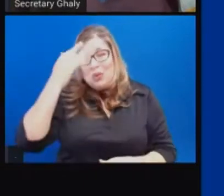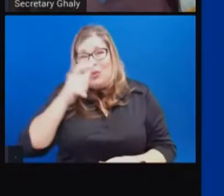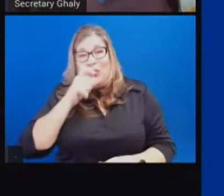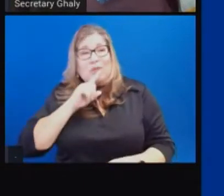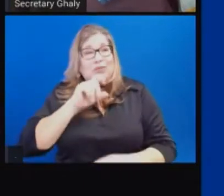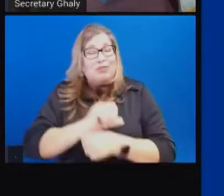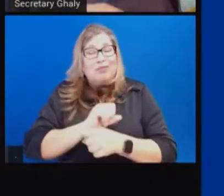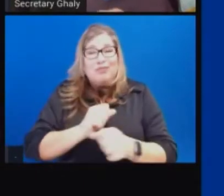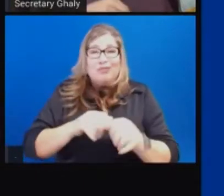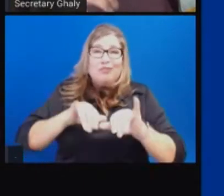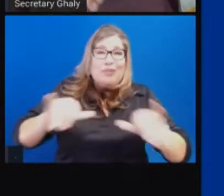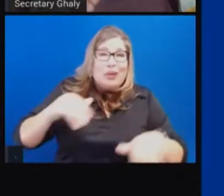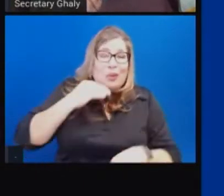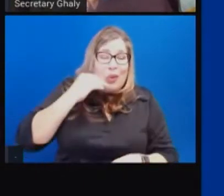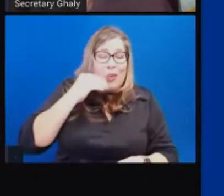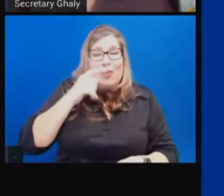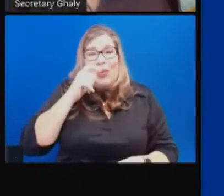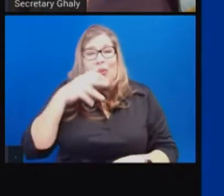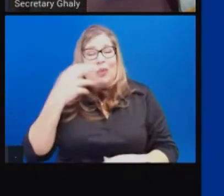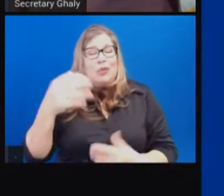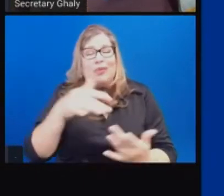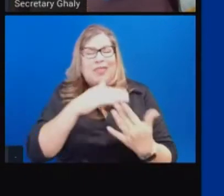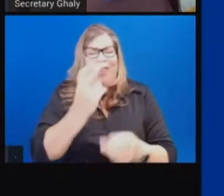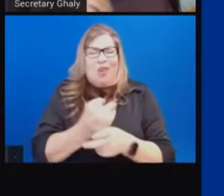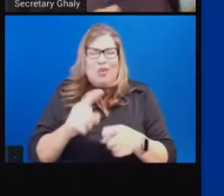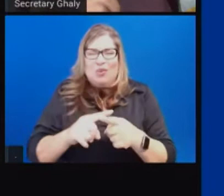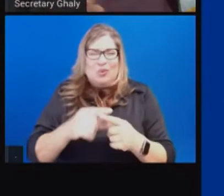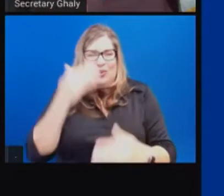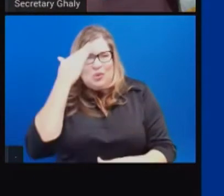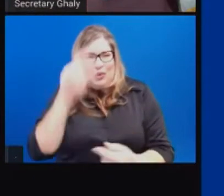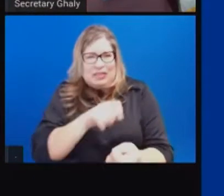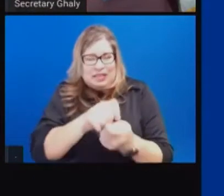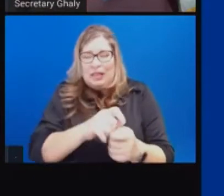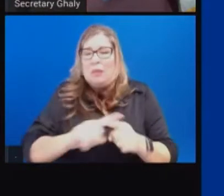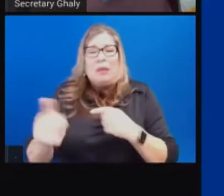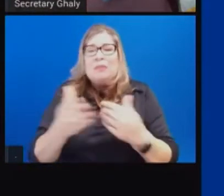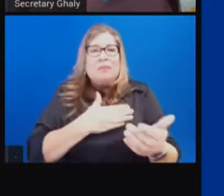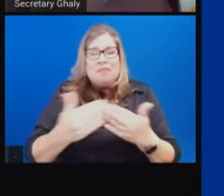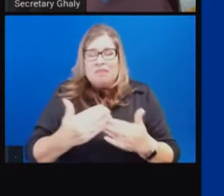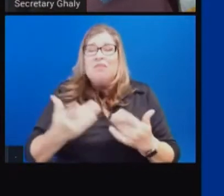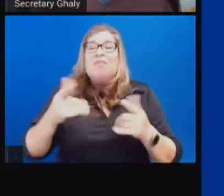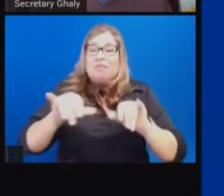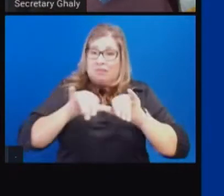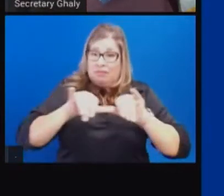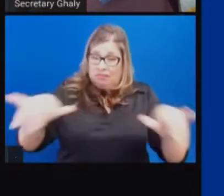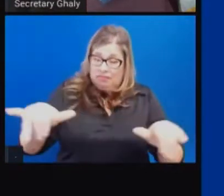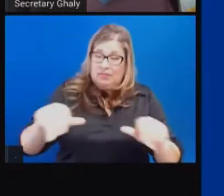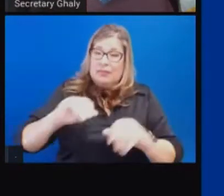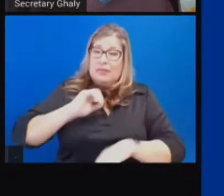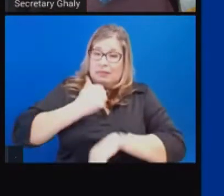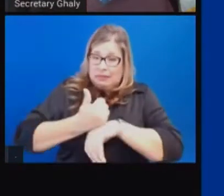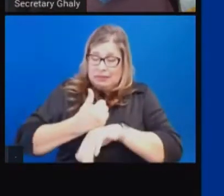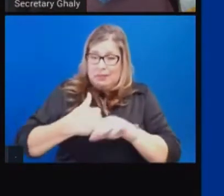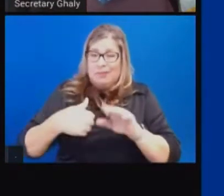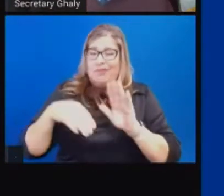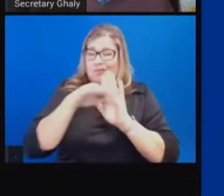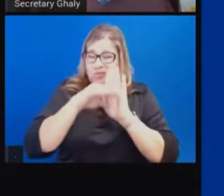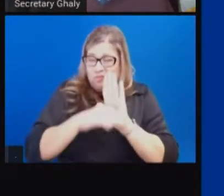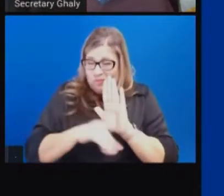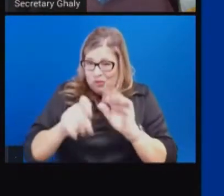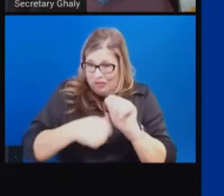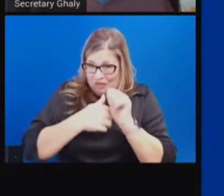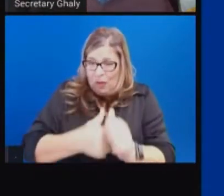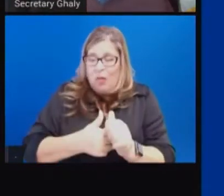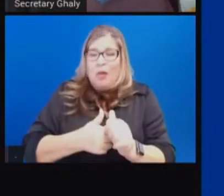the notion that these interventions come into place, three weeks later, you see that beginning flattening. And